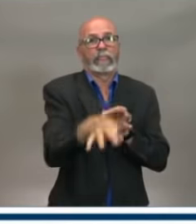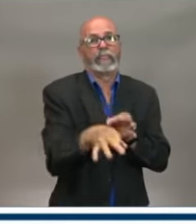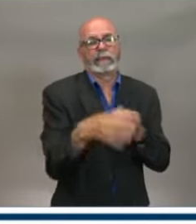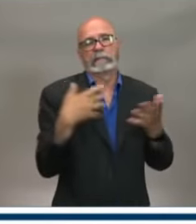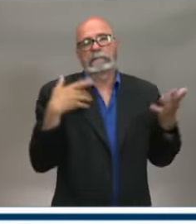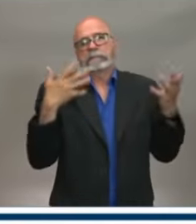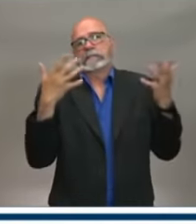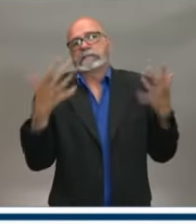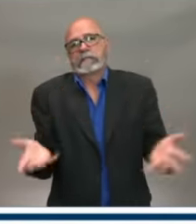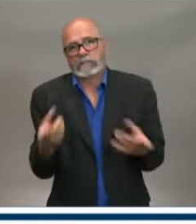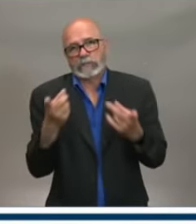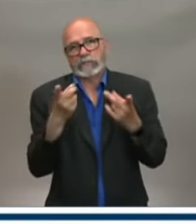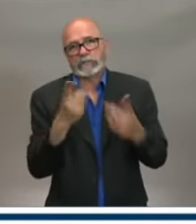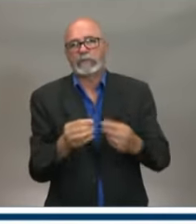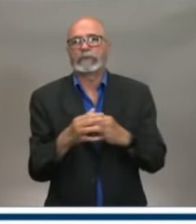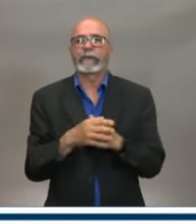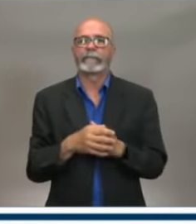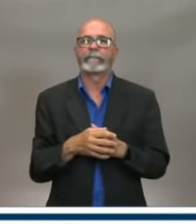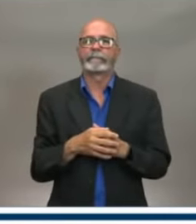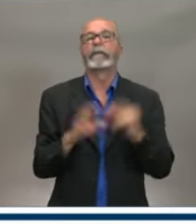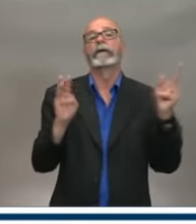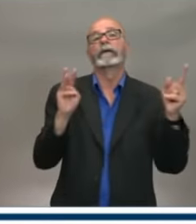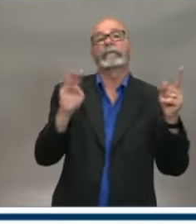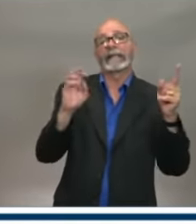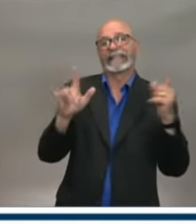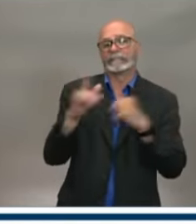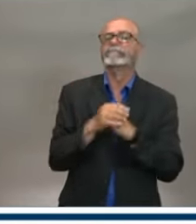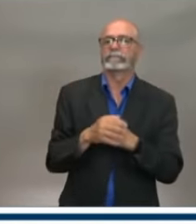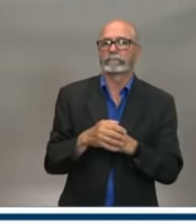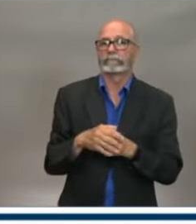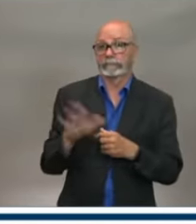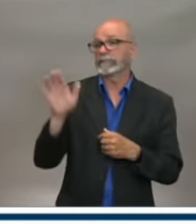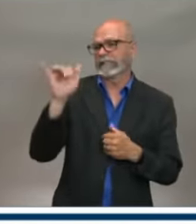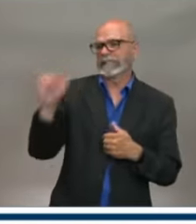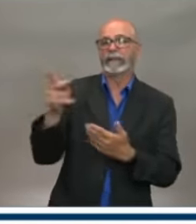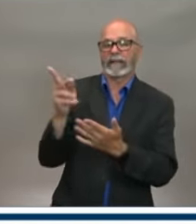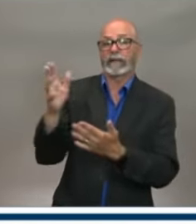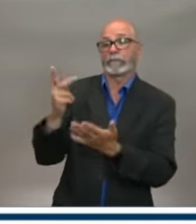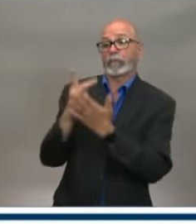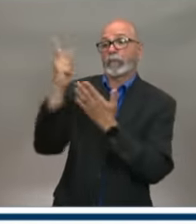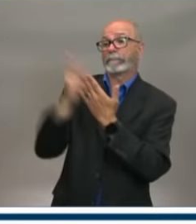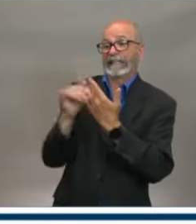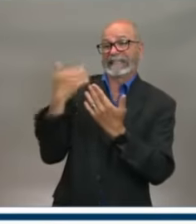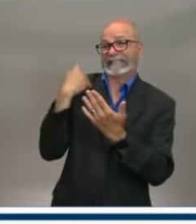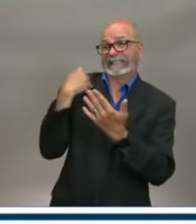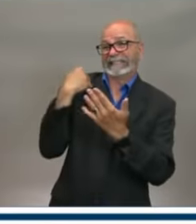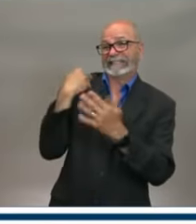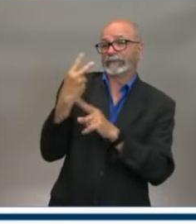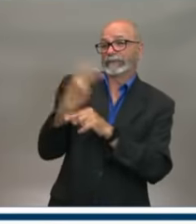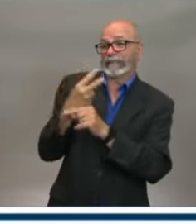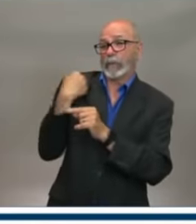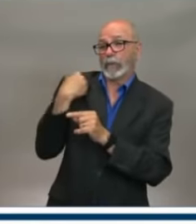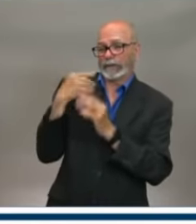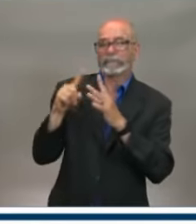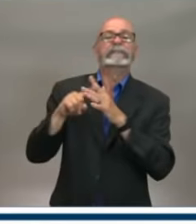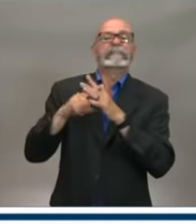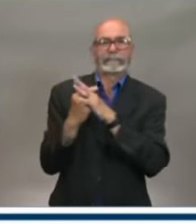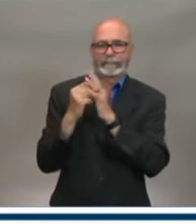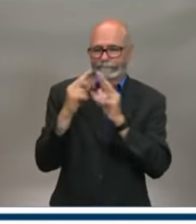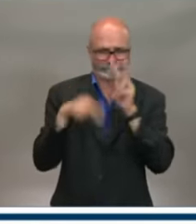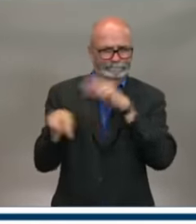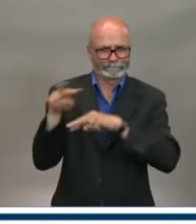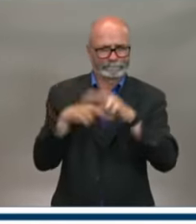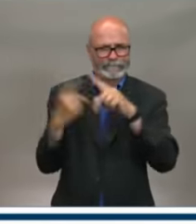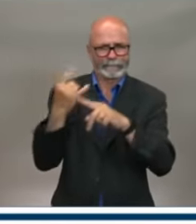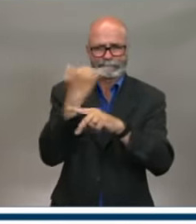as you know, that program just opened up two days ago for Nova Scotia. We're looking at that, monitoring it, about